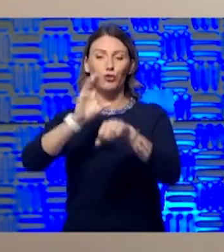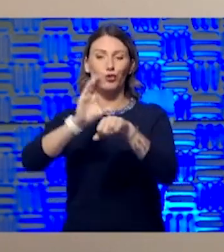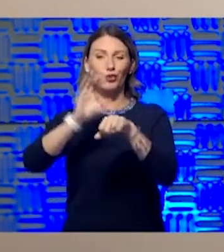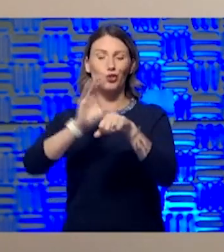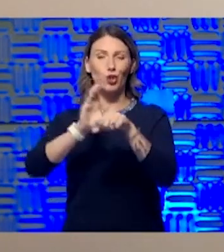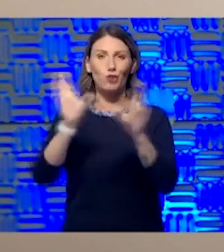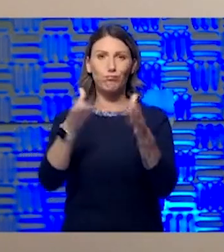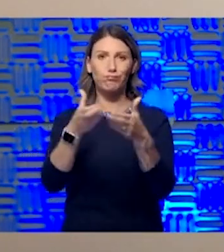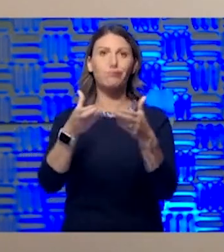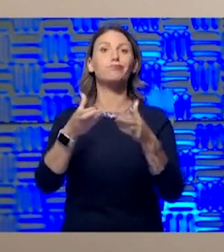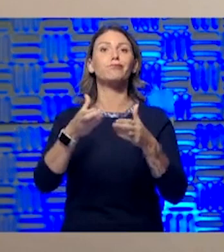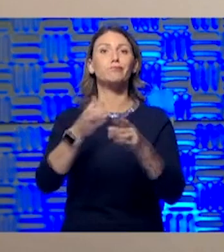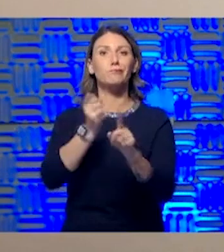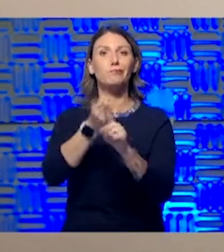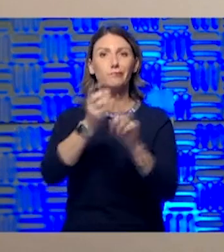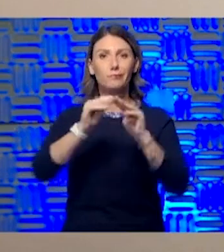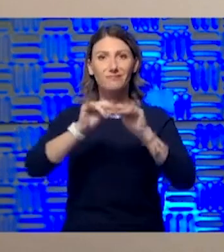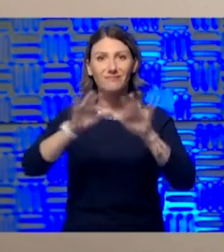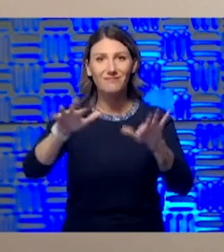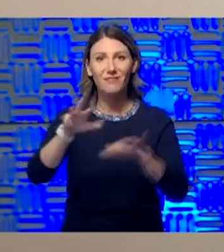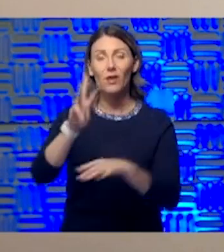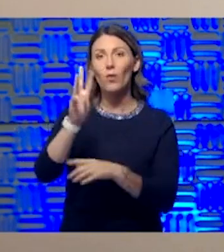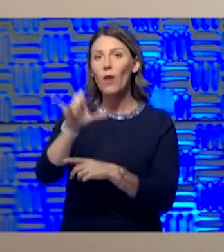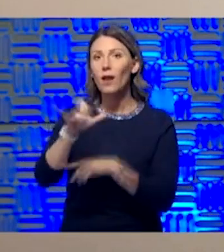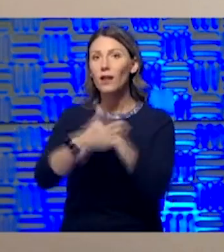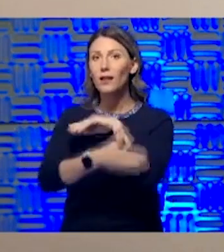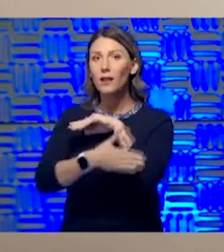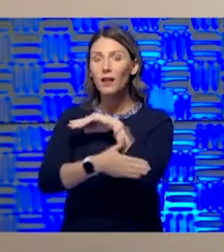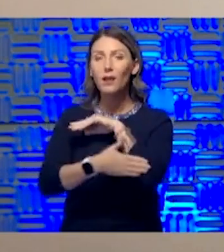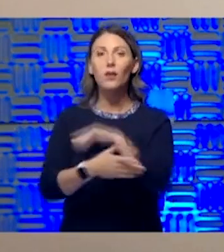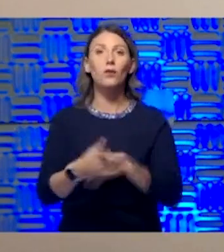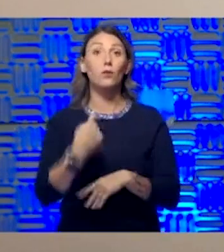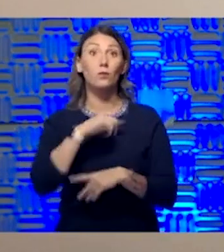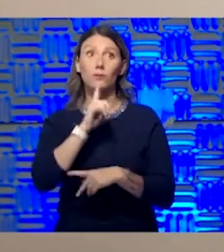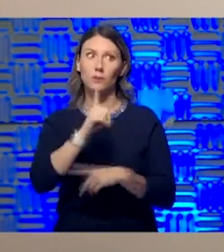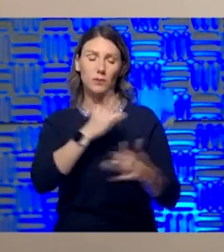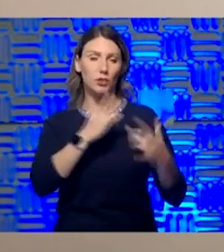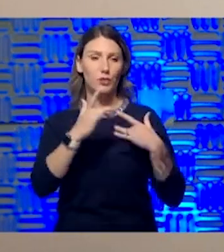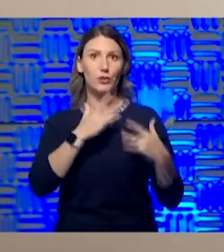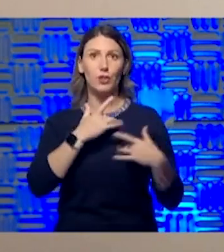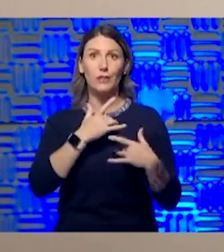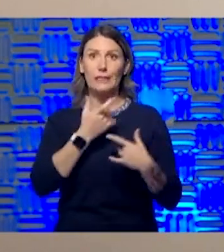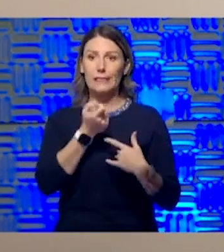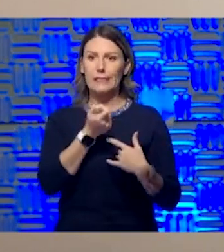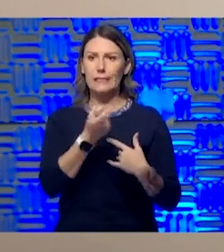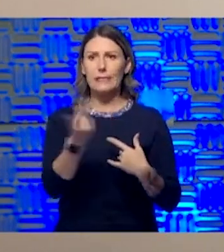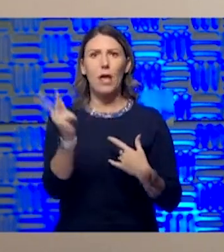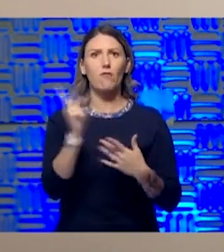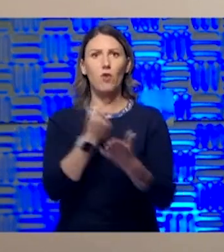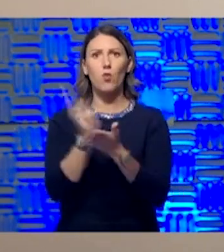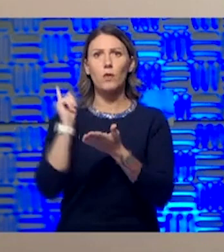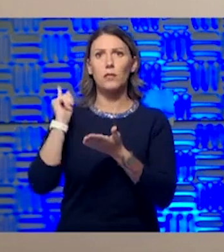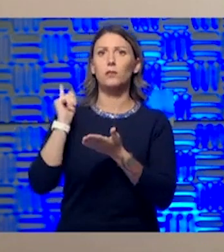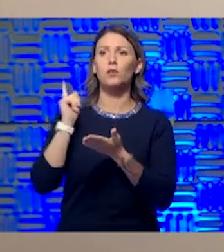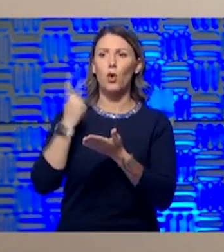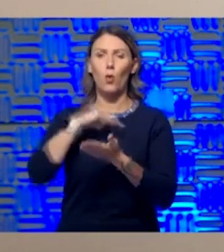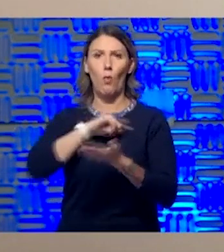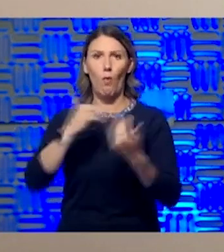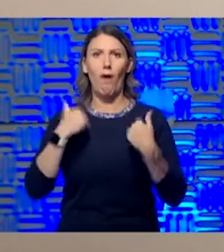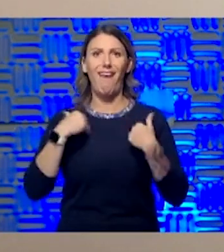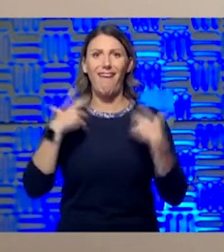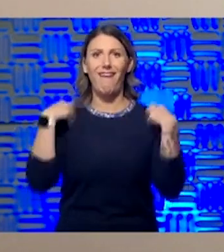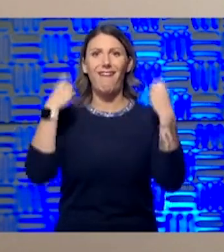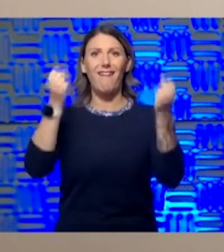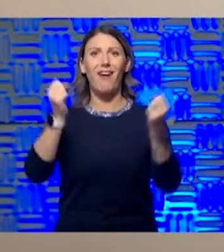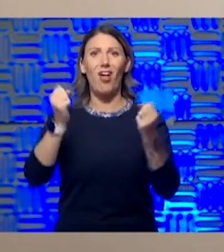in Wyandotte County. And so we were real concerned. Several weeks ago, we actually launched a health equity task force, which has a number